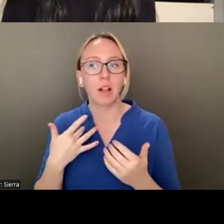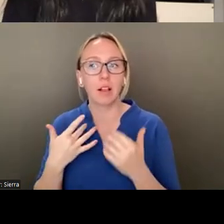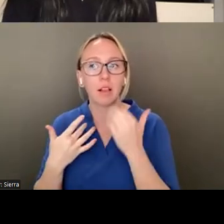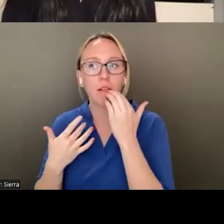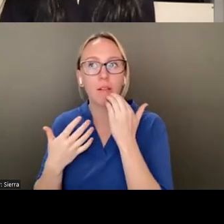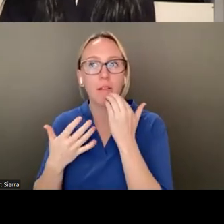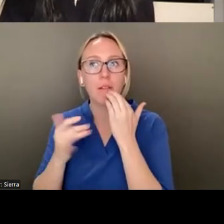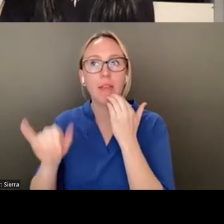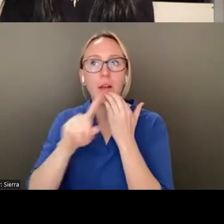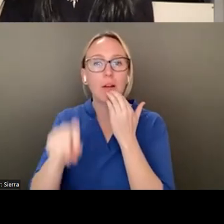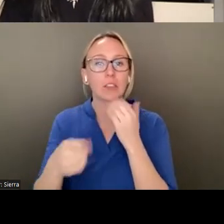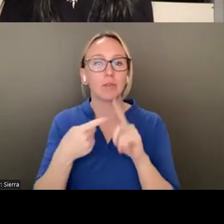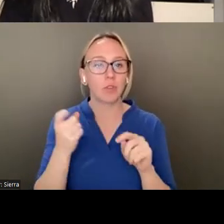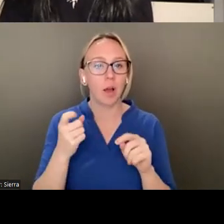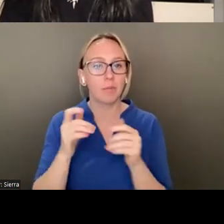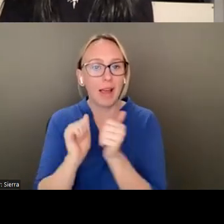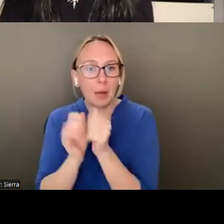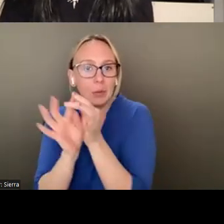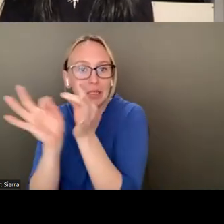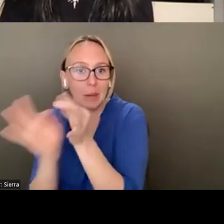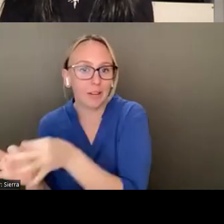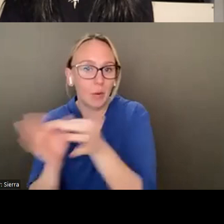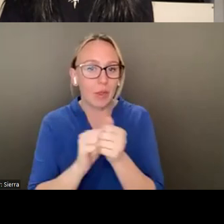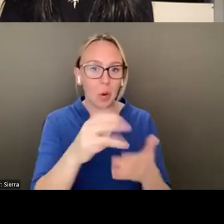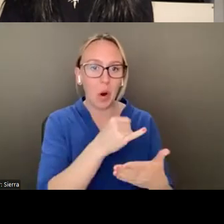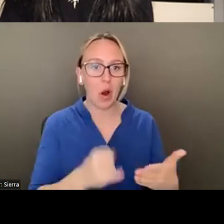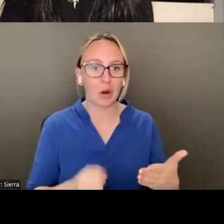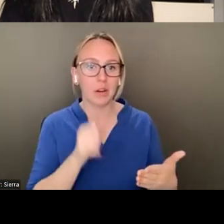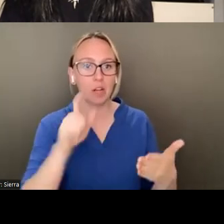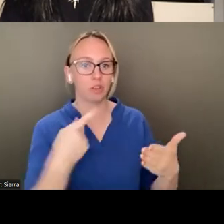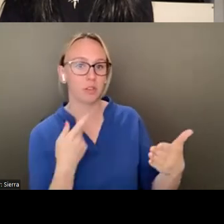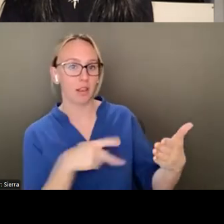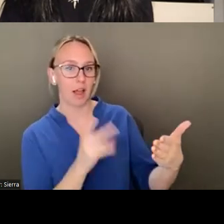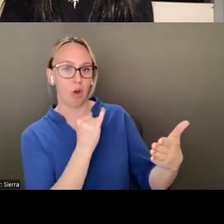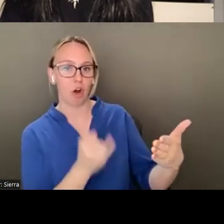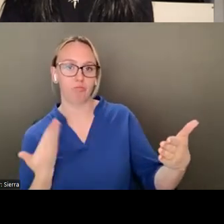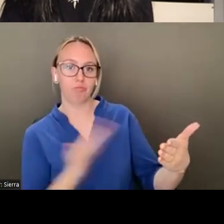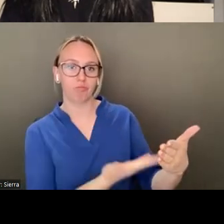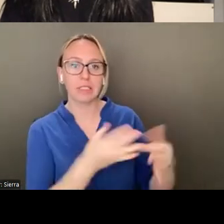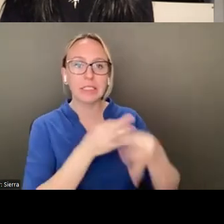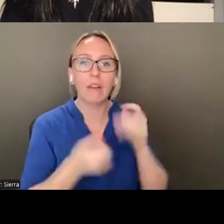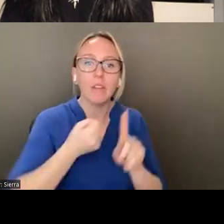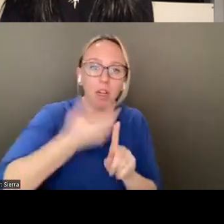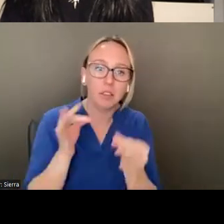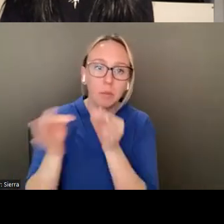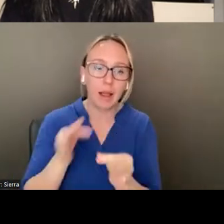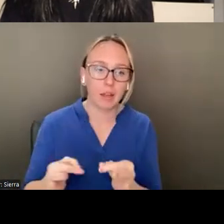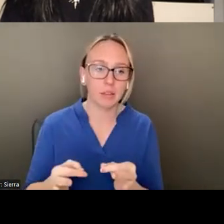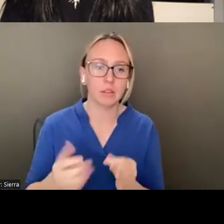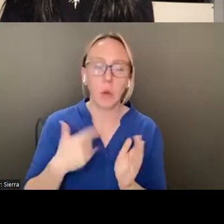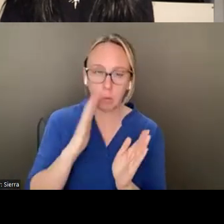let the work speak for itself. So that's an interesting question. So I'll How does it feel or how does it feel like the use of language